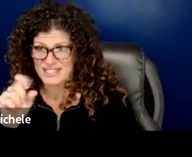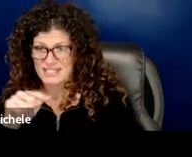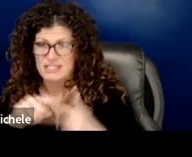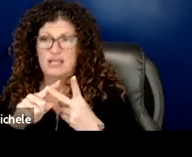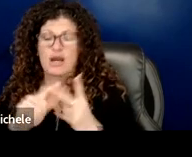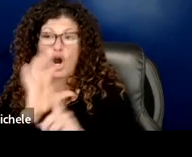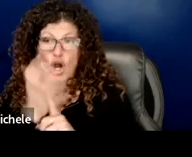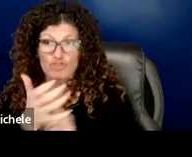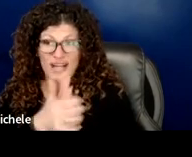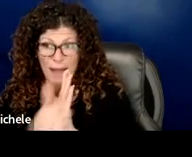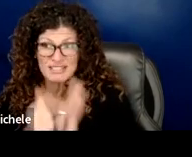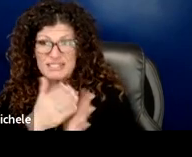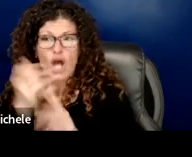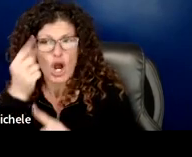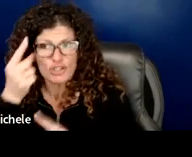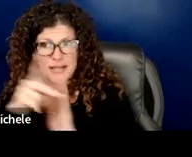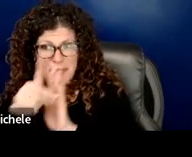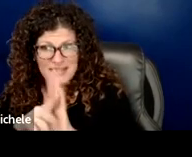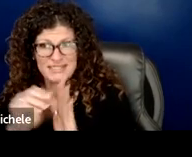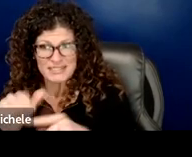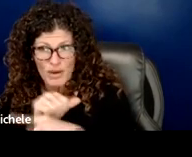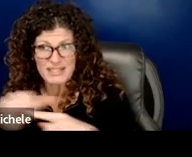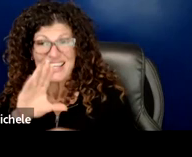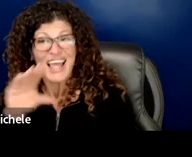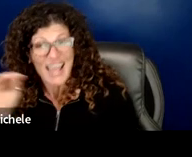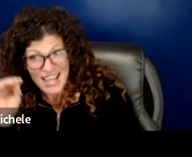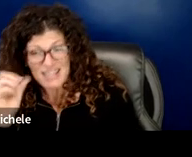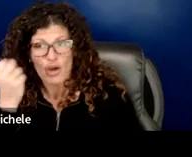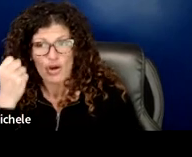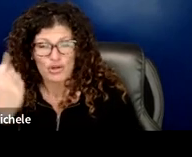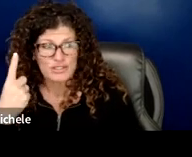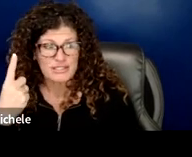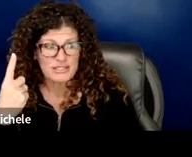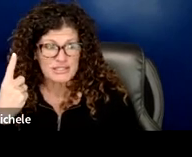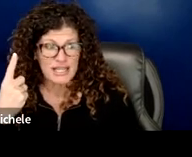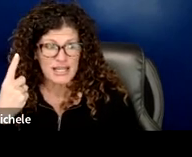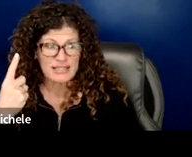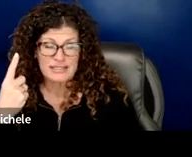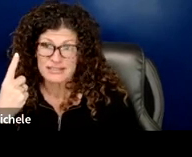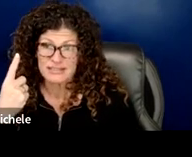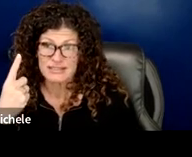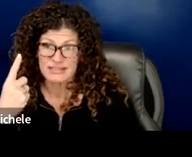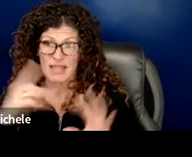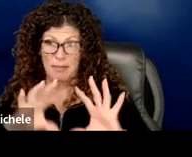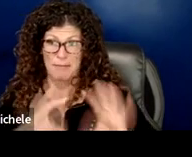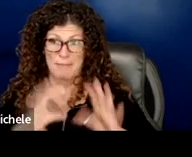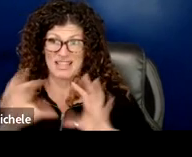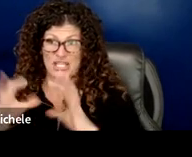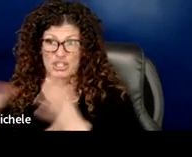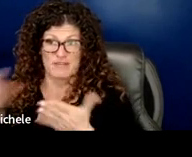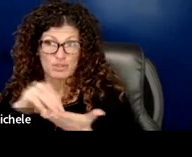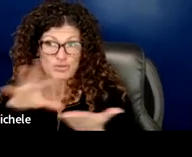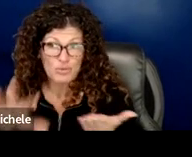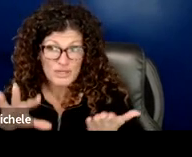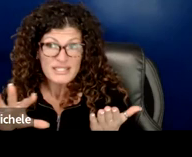understands policies and practices and understand the the the the populations of students that we